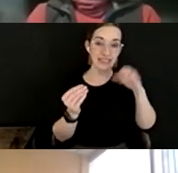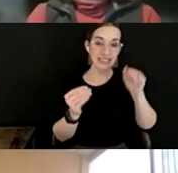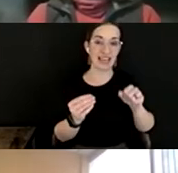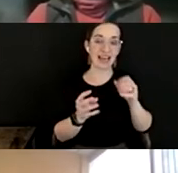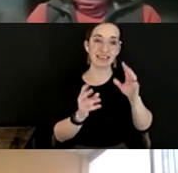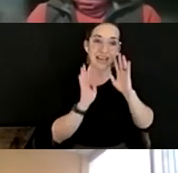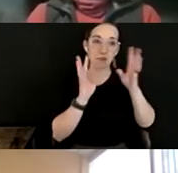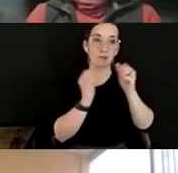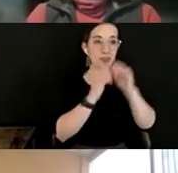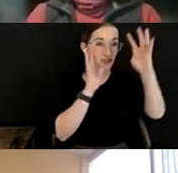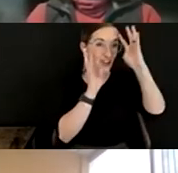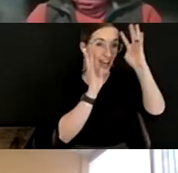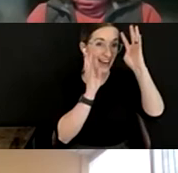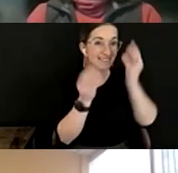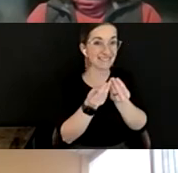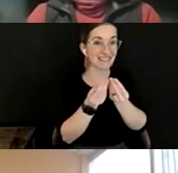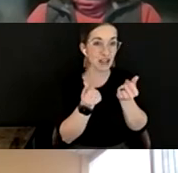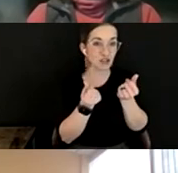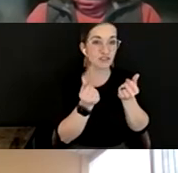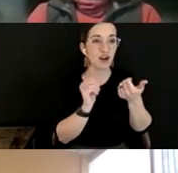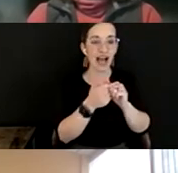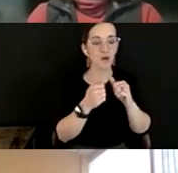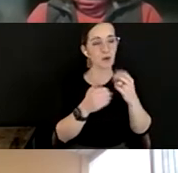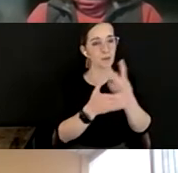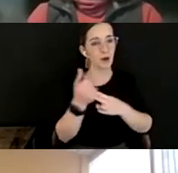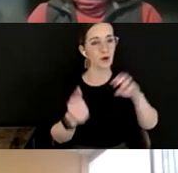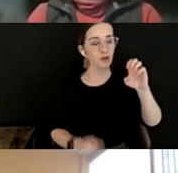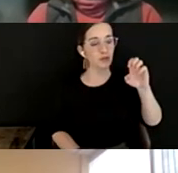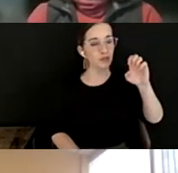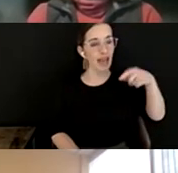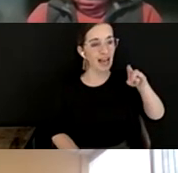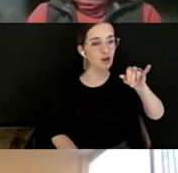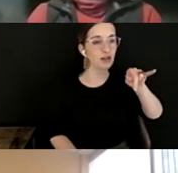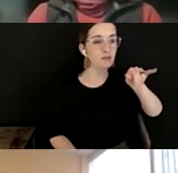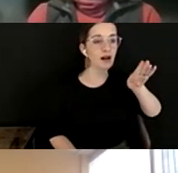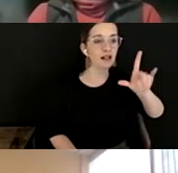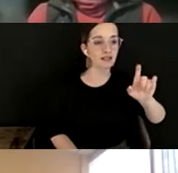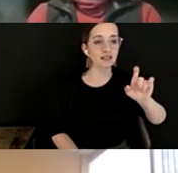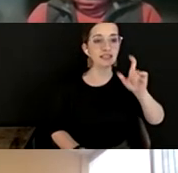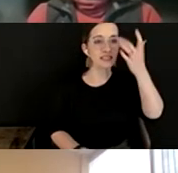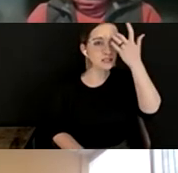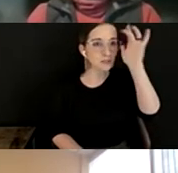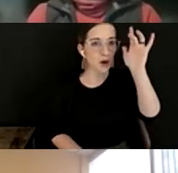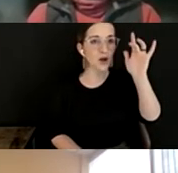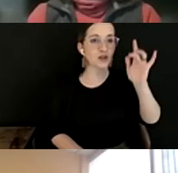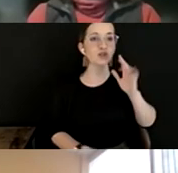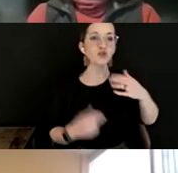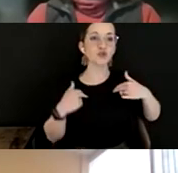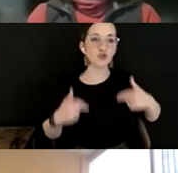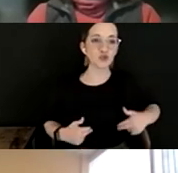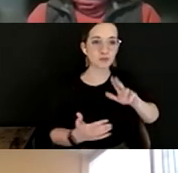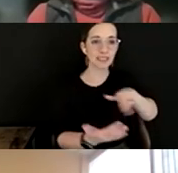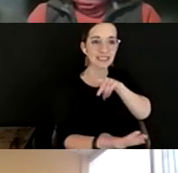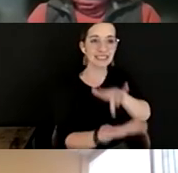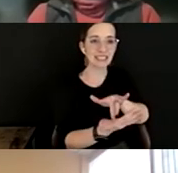to how to both have equitable, smart, human-centered practices when it comes to staffing and organizational